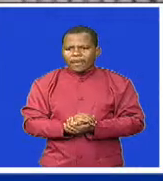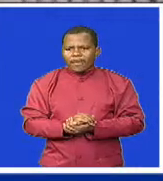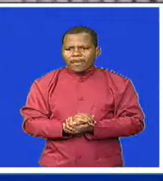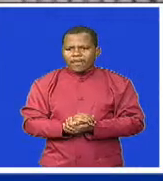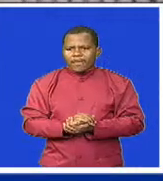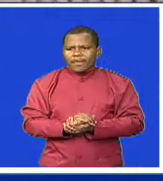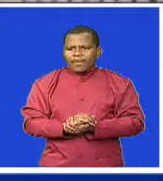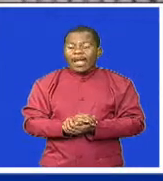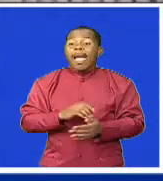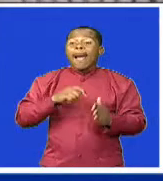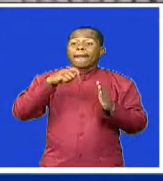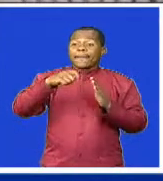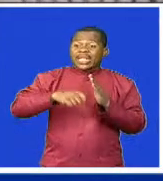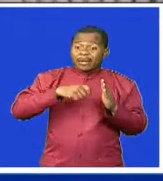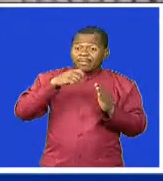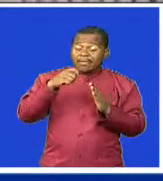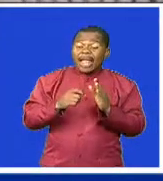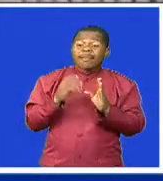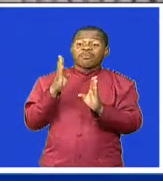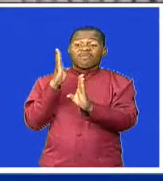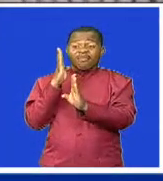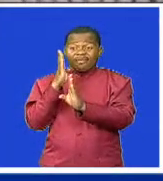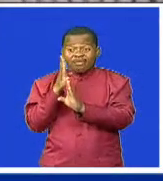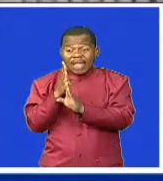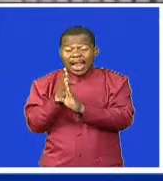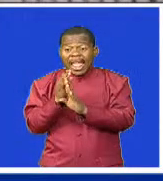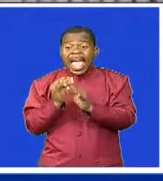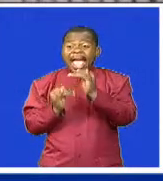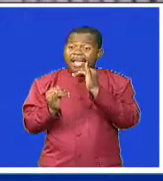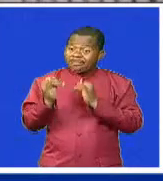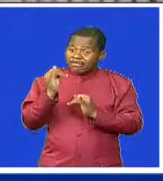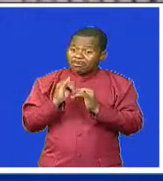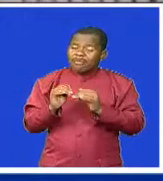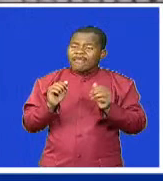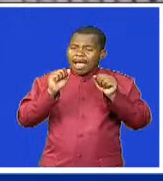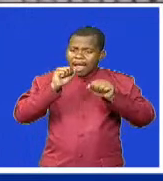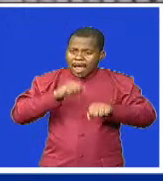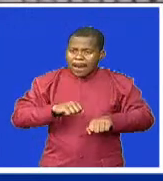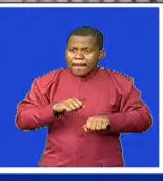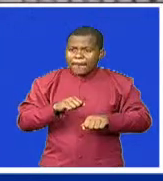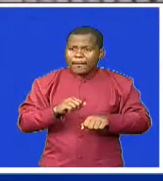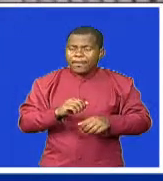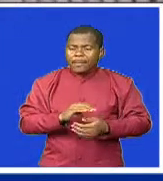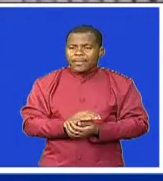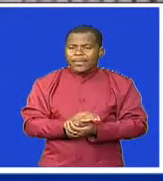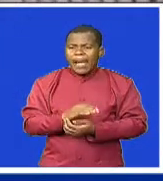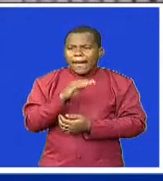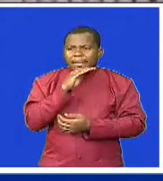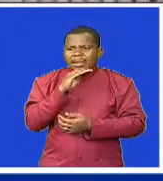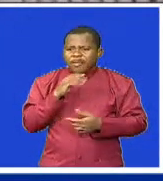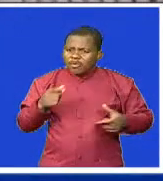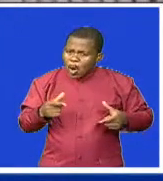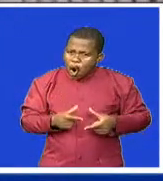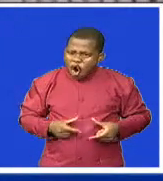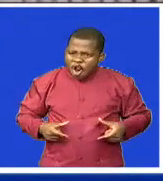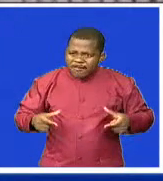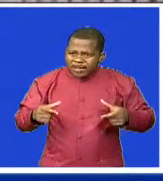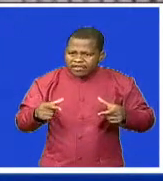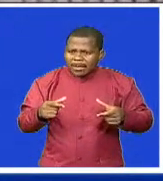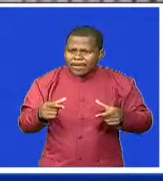international agreements that the country is party to, including the Convention on Biological